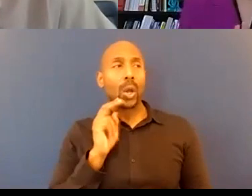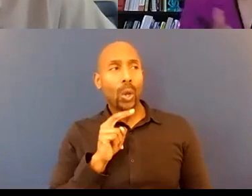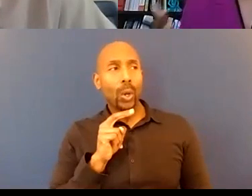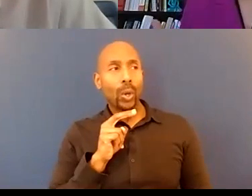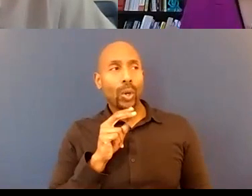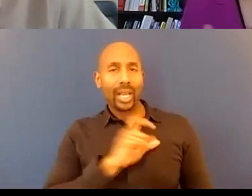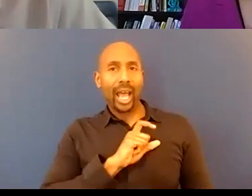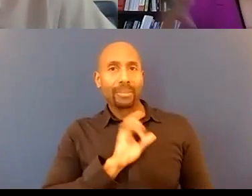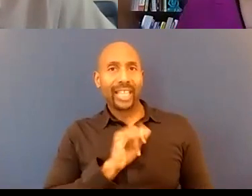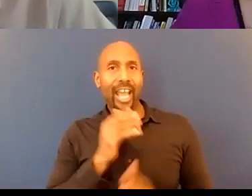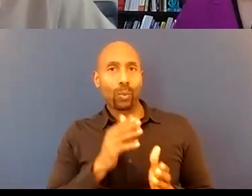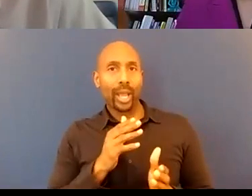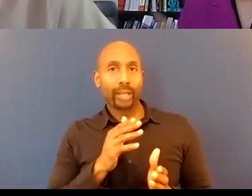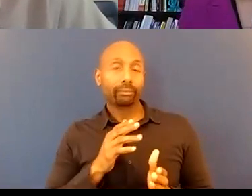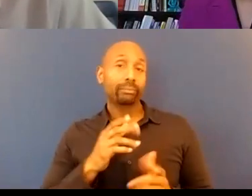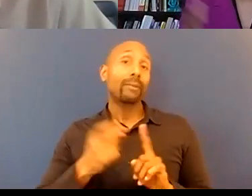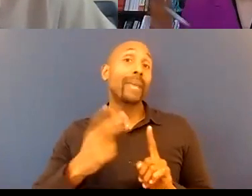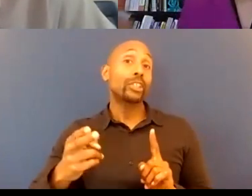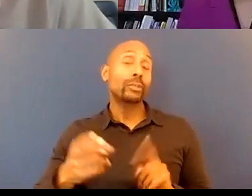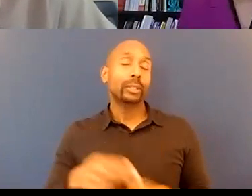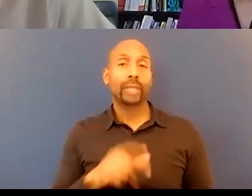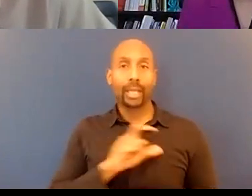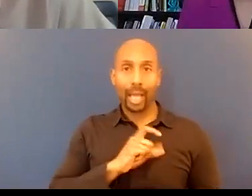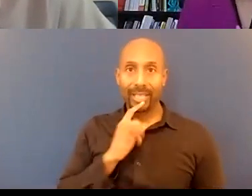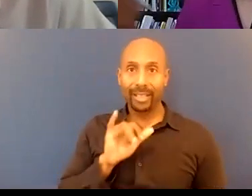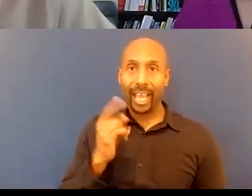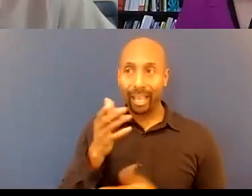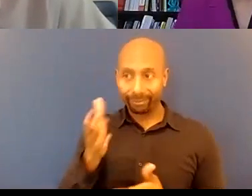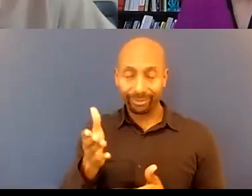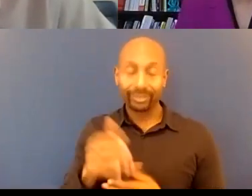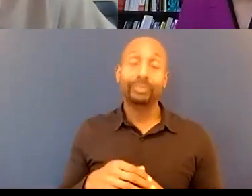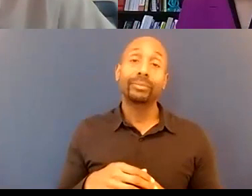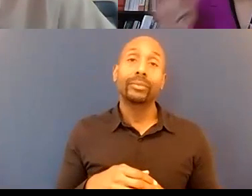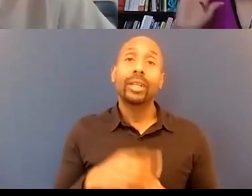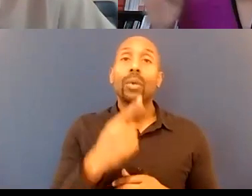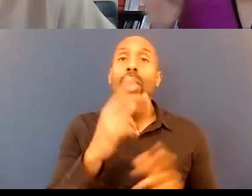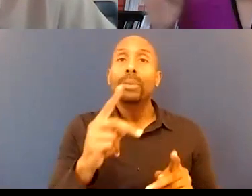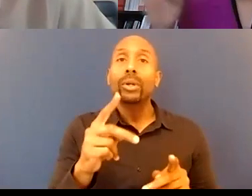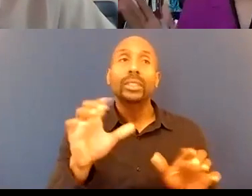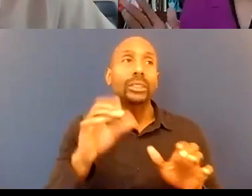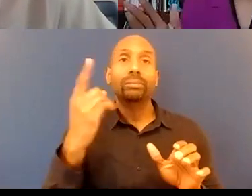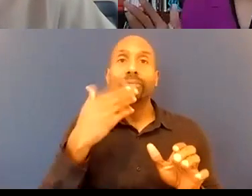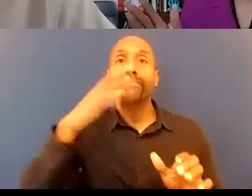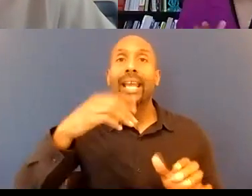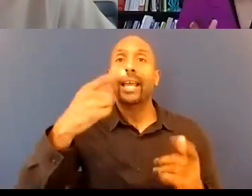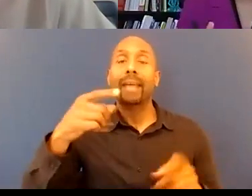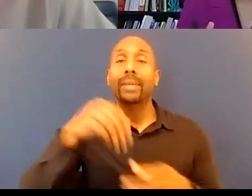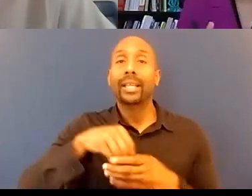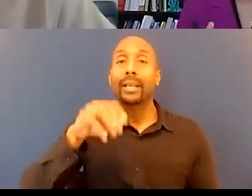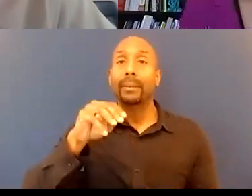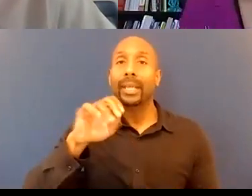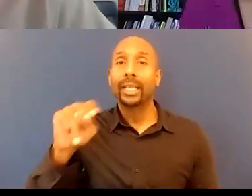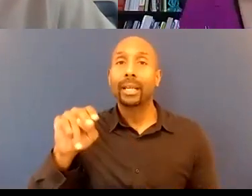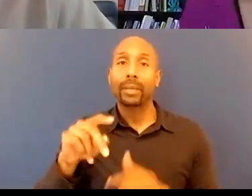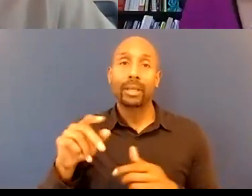you're saying that you know this one person in minneapolis and we're all that way we're not all that way that message is getting lost as it is